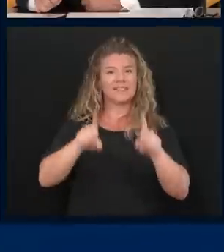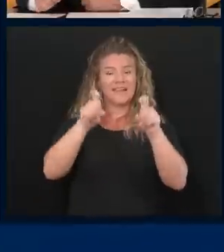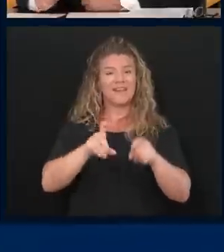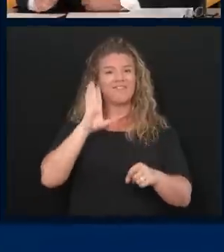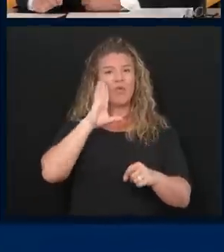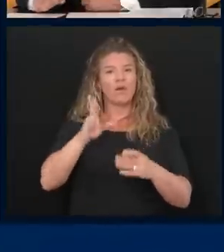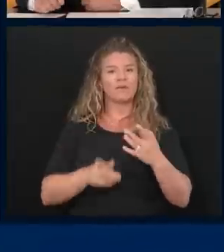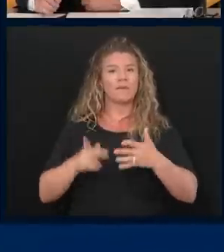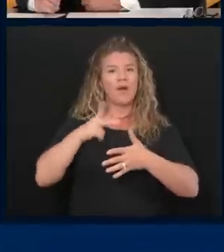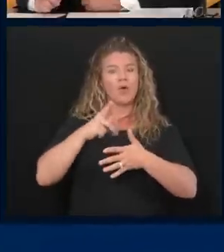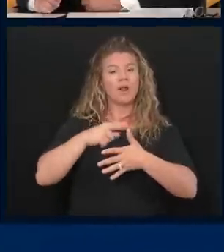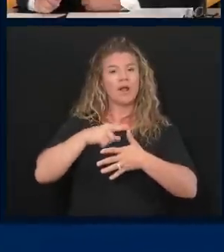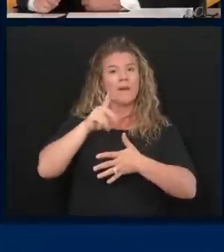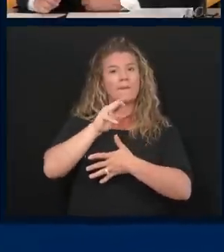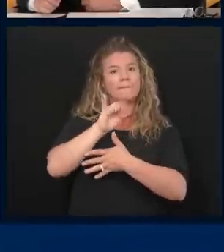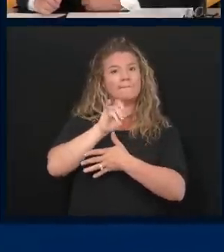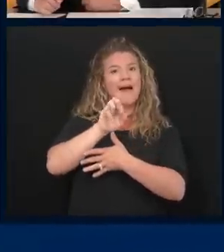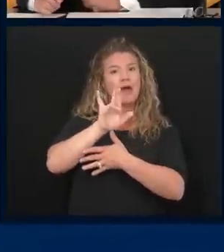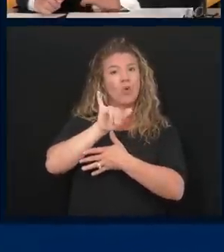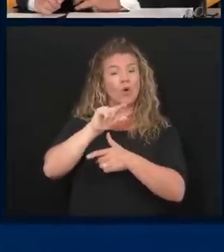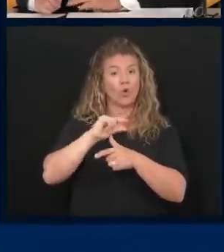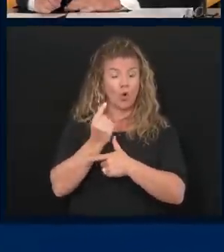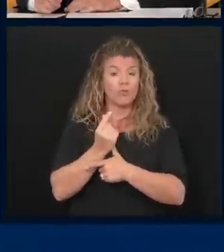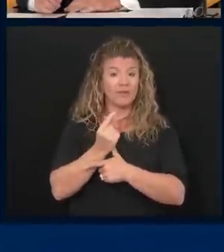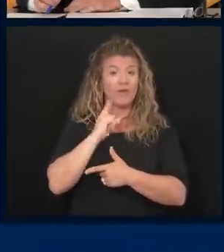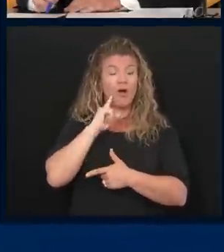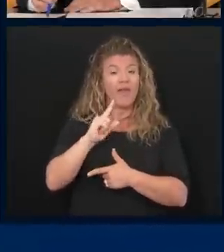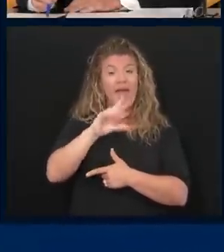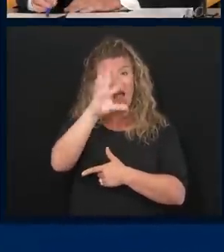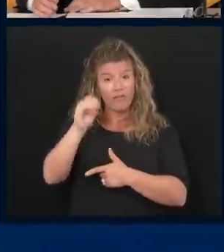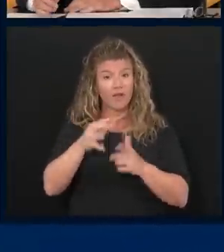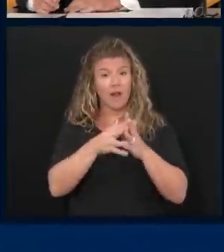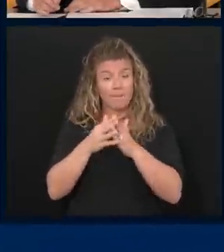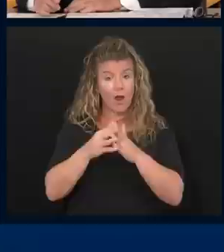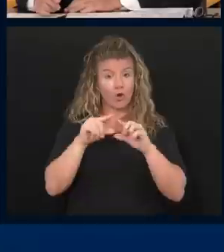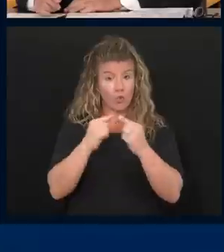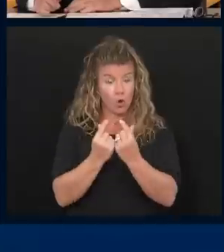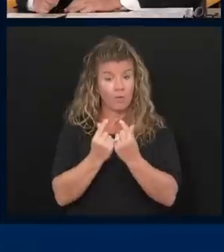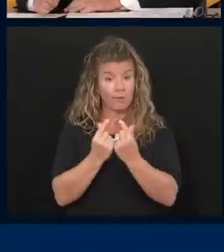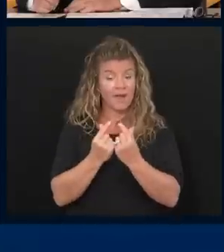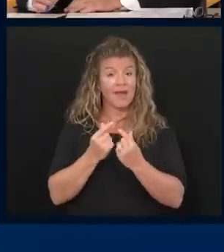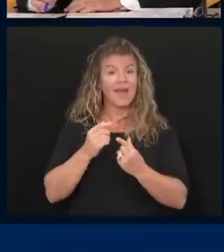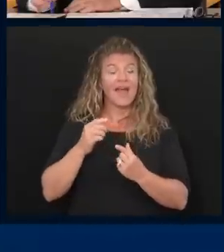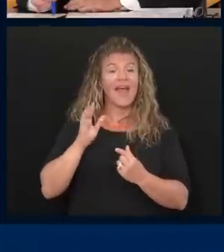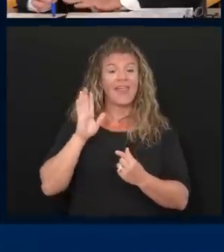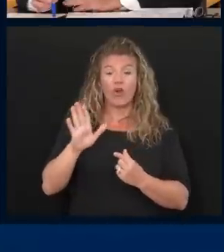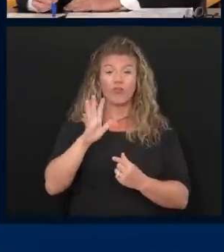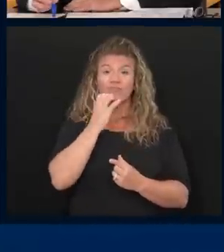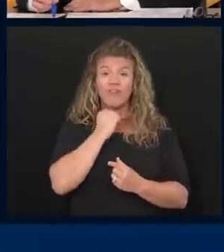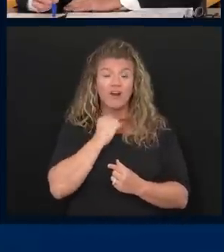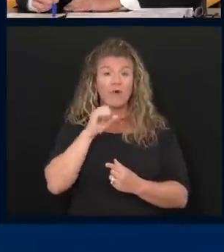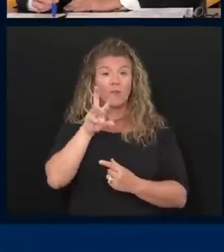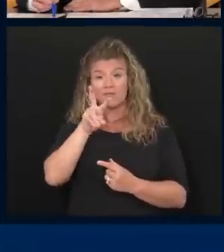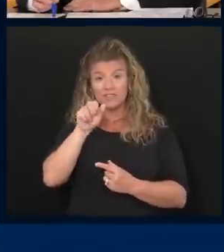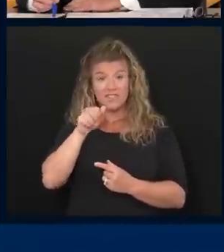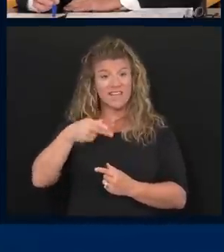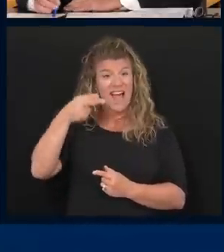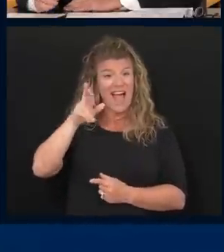minorities, you know, especially the African-American community and all the vulnerable West Virginians. It's,